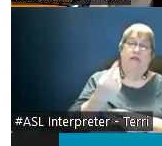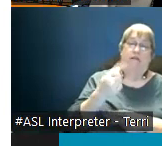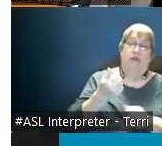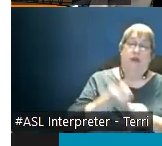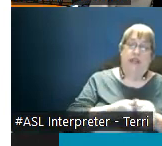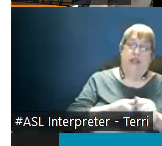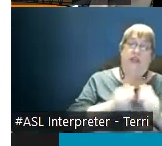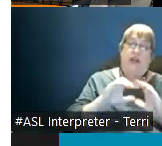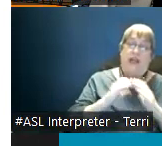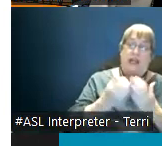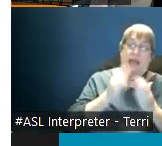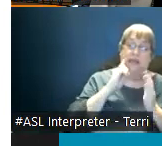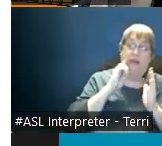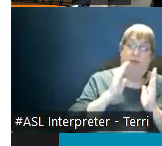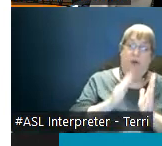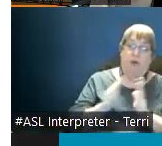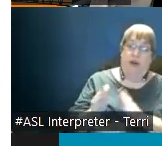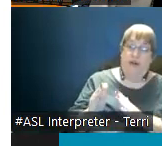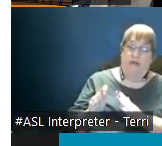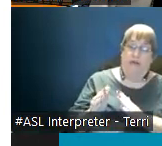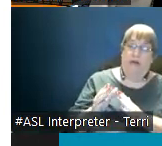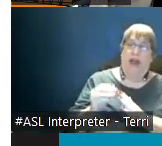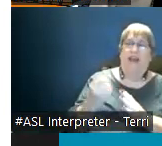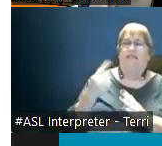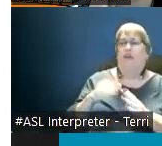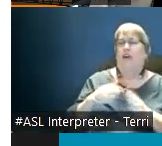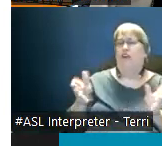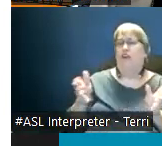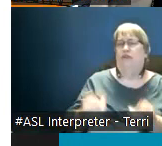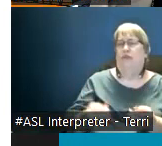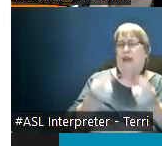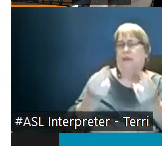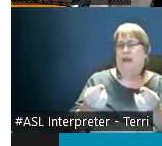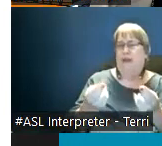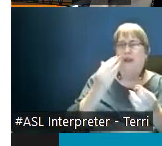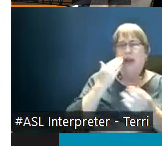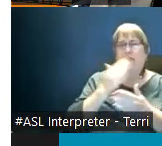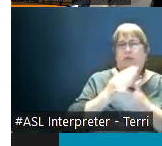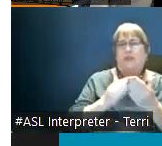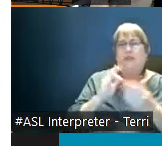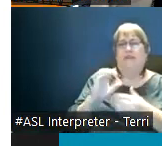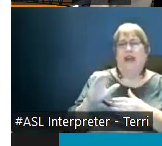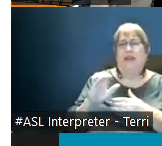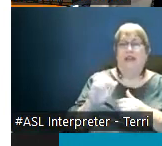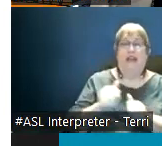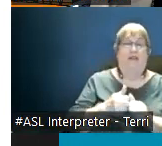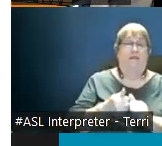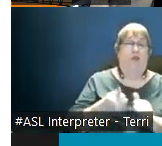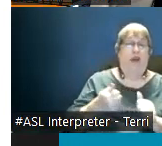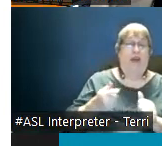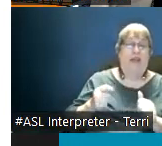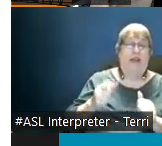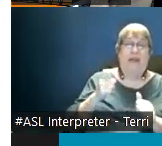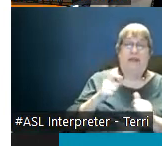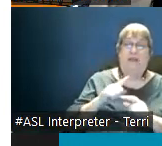practicable um and i just as a general recommendation here i know that some some faculty avoid it like the play because it's incredibly